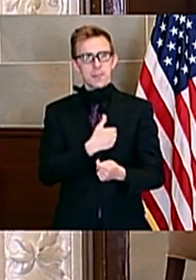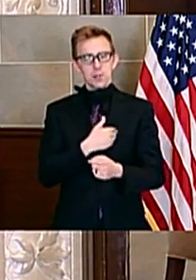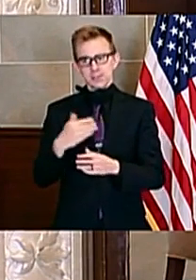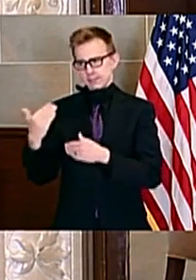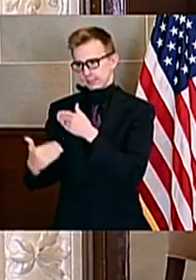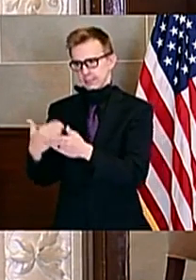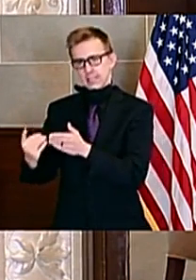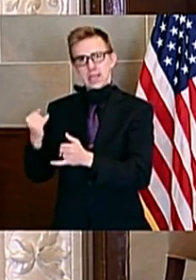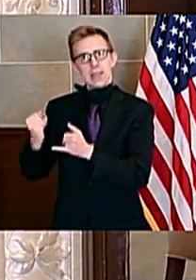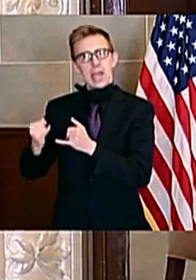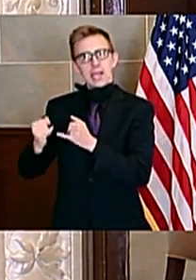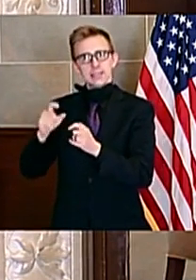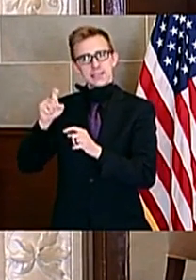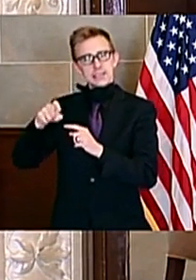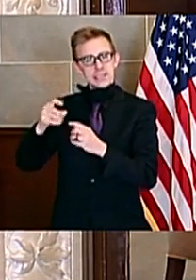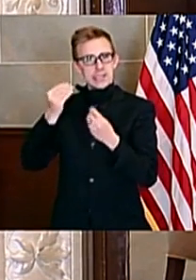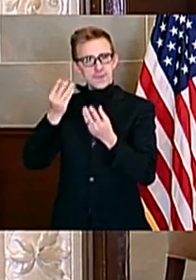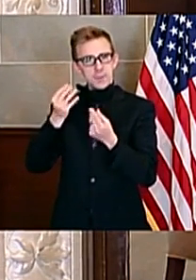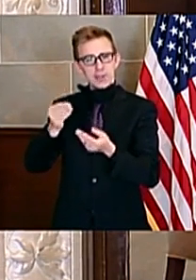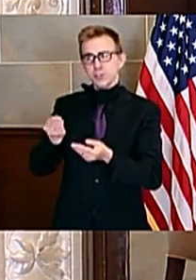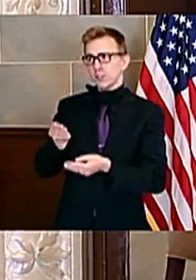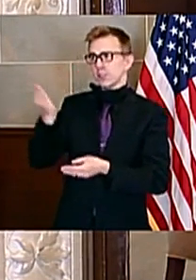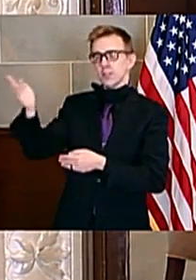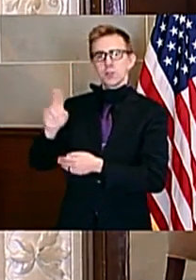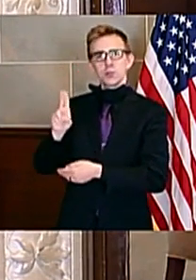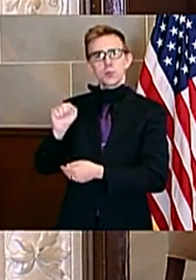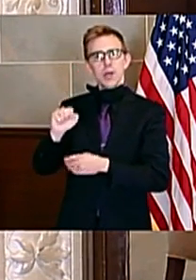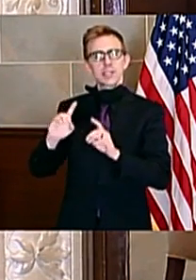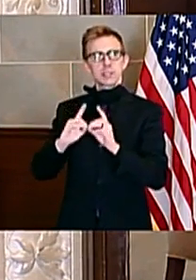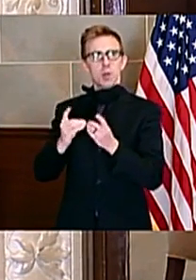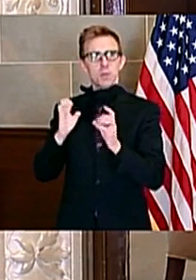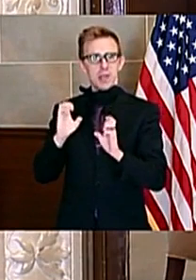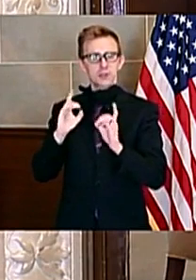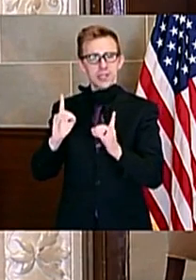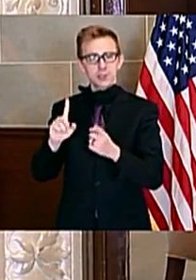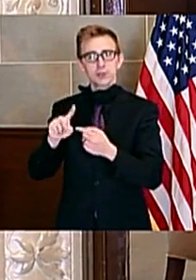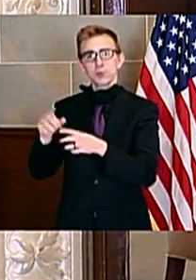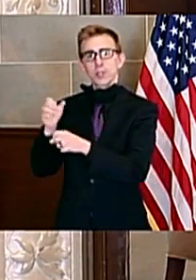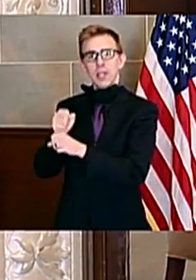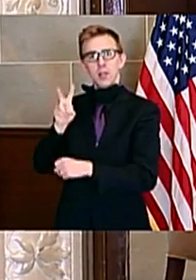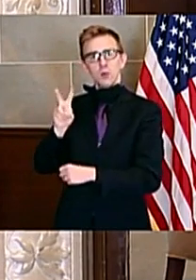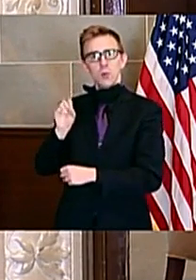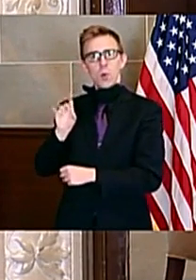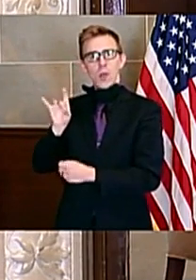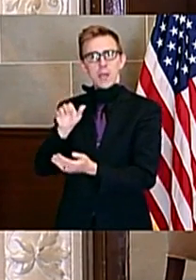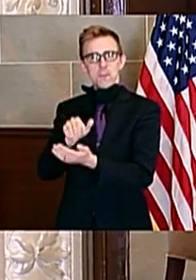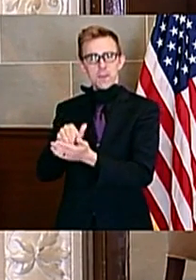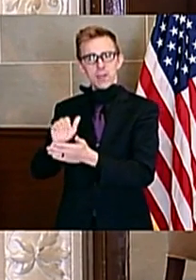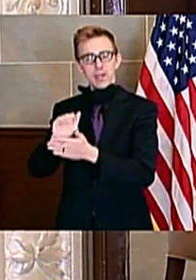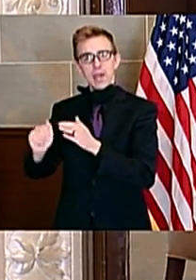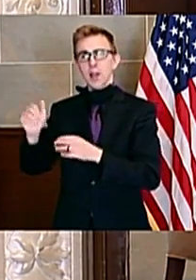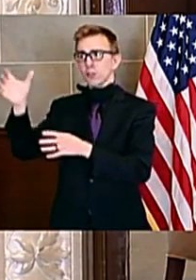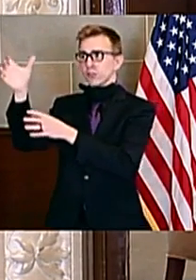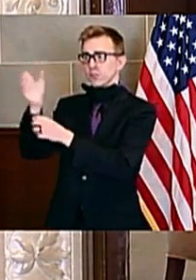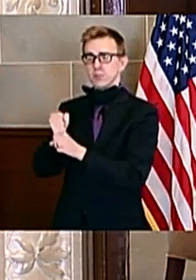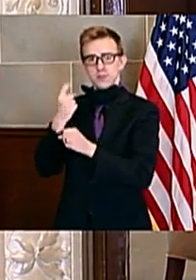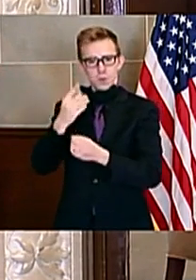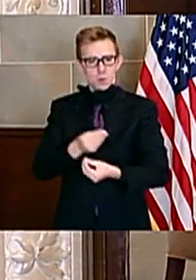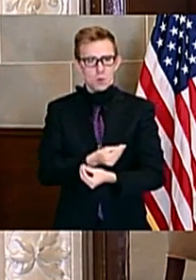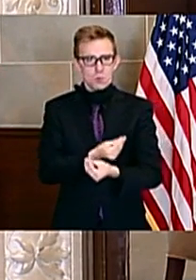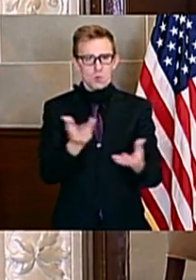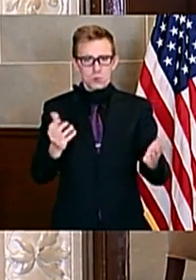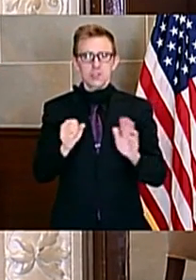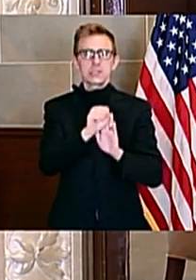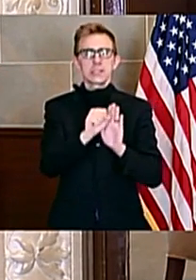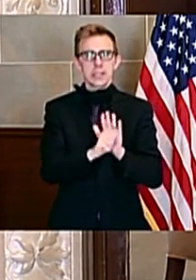information to the U.S. Department of Education to receive the $208 million that Missouri is getting for